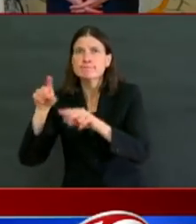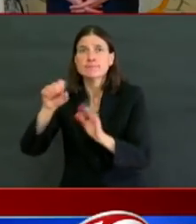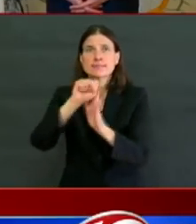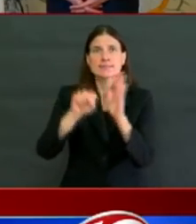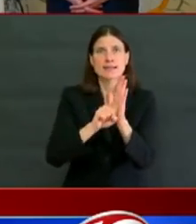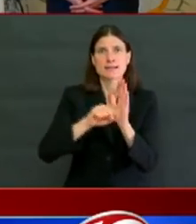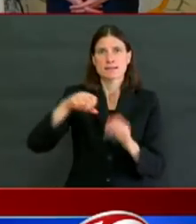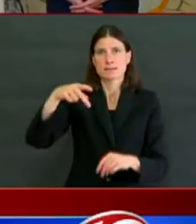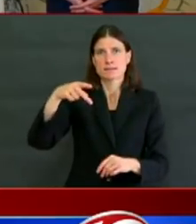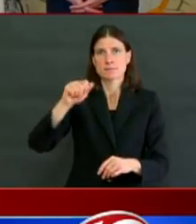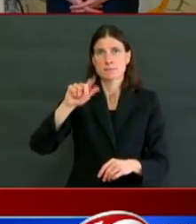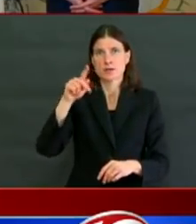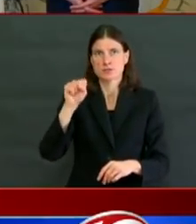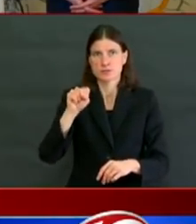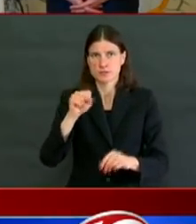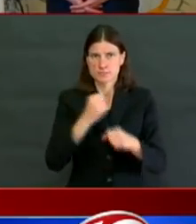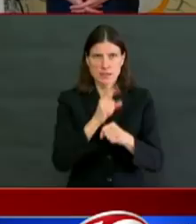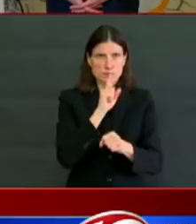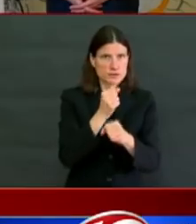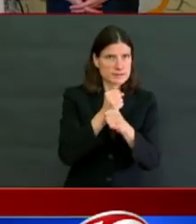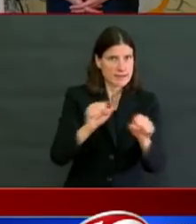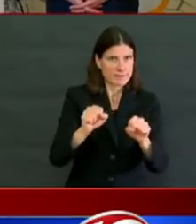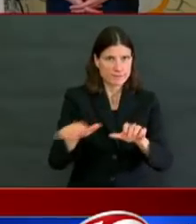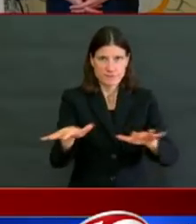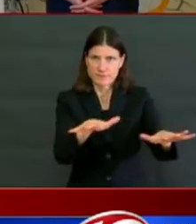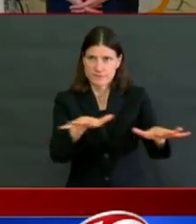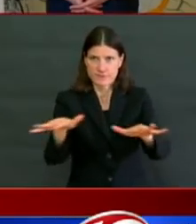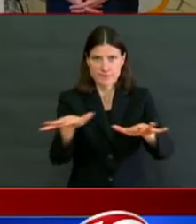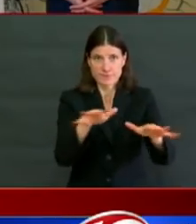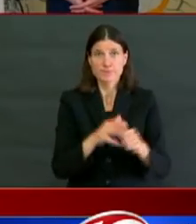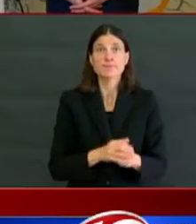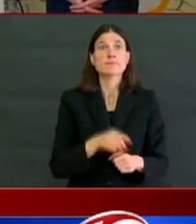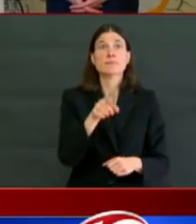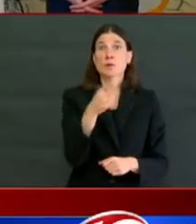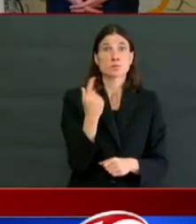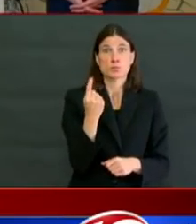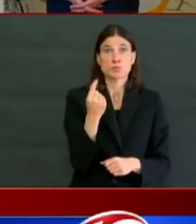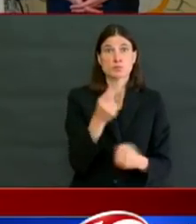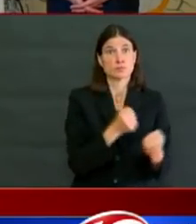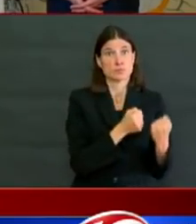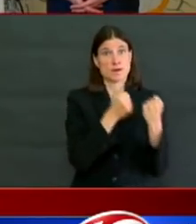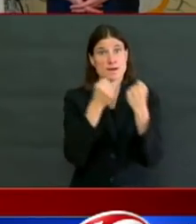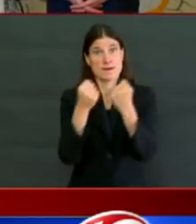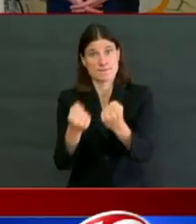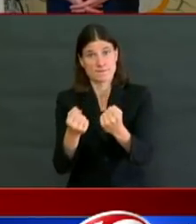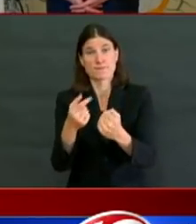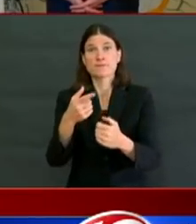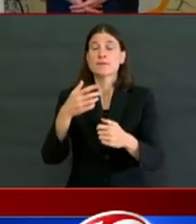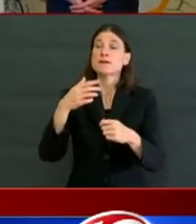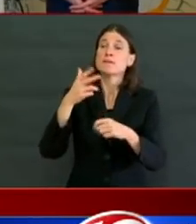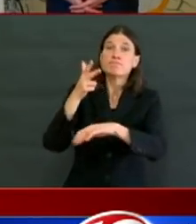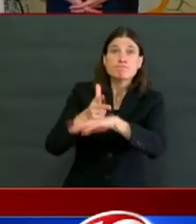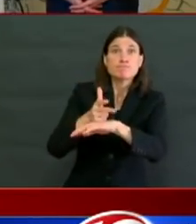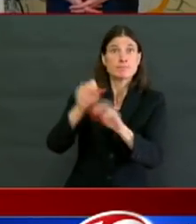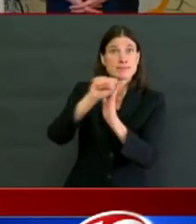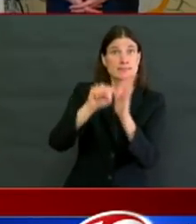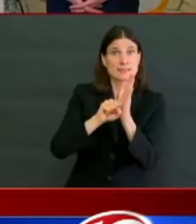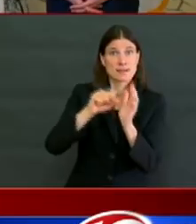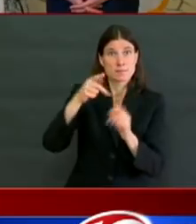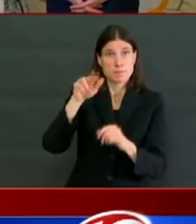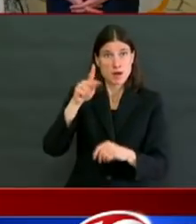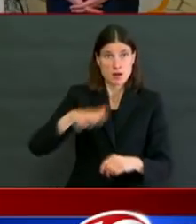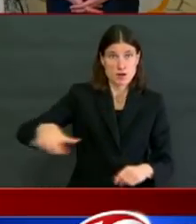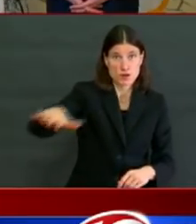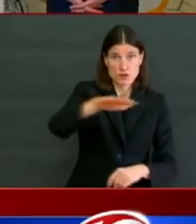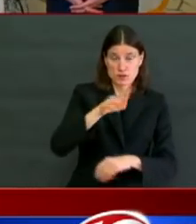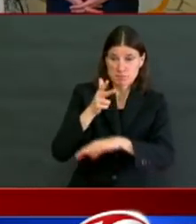to the park and park your car. You could take a walk. You can go for a run. You can go with your, you know, your immediate family and friends,